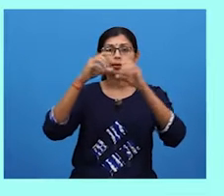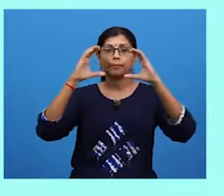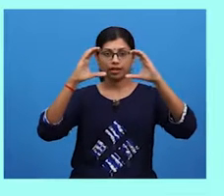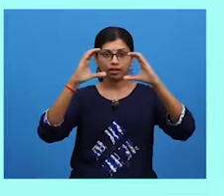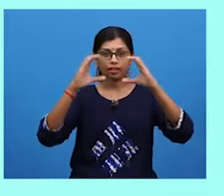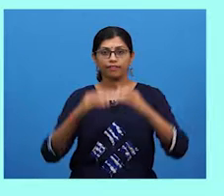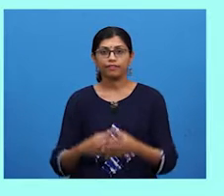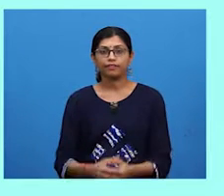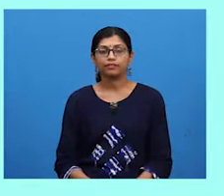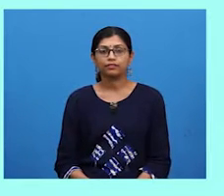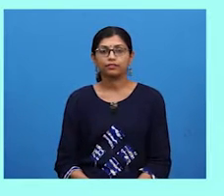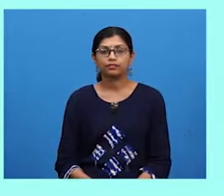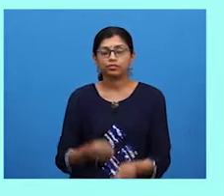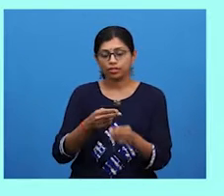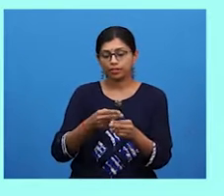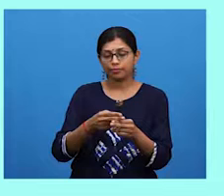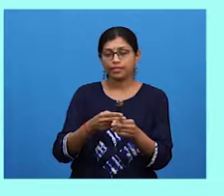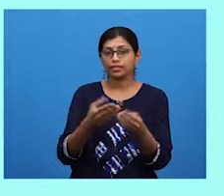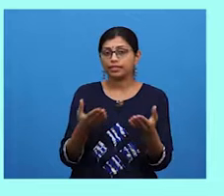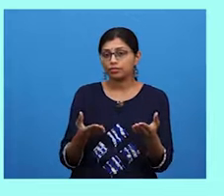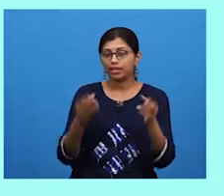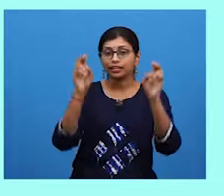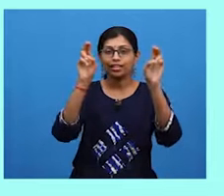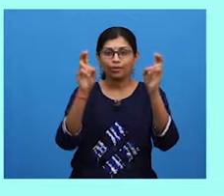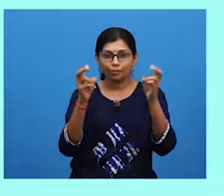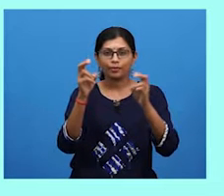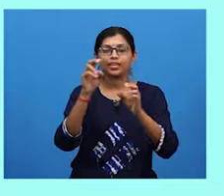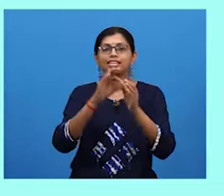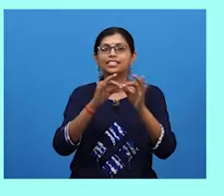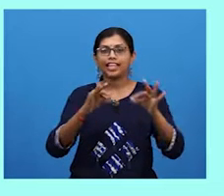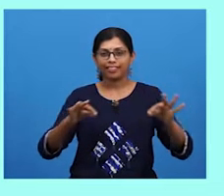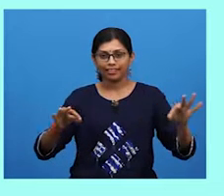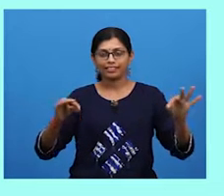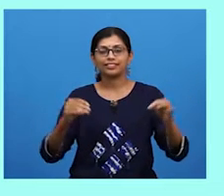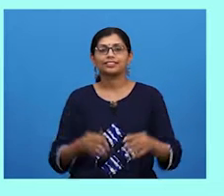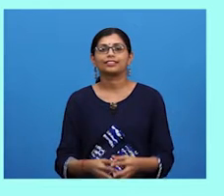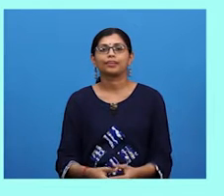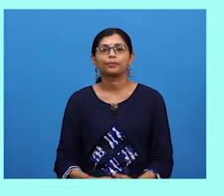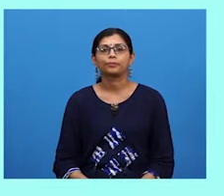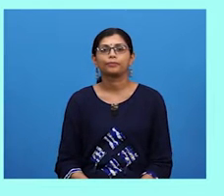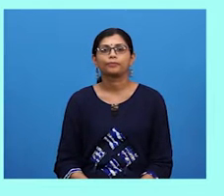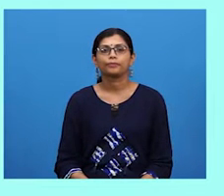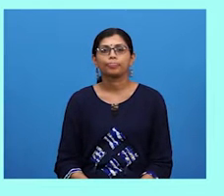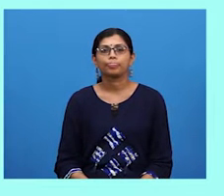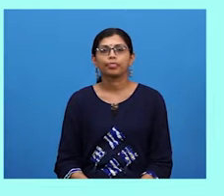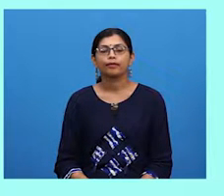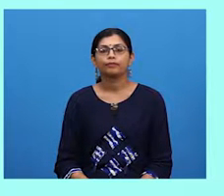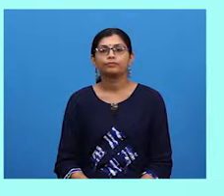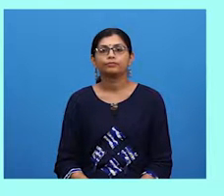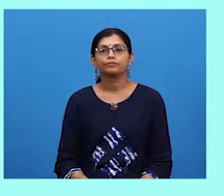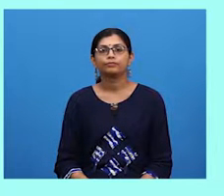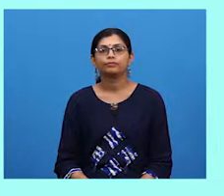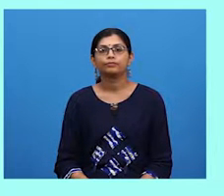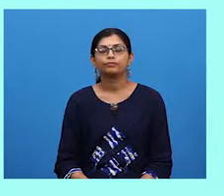We call this sentence the topic sentence. The next